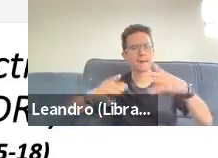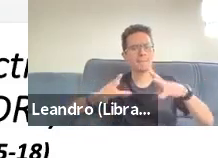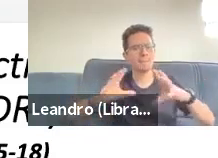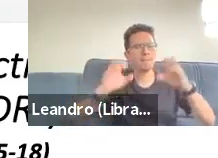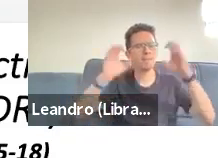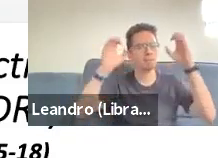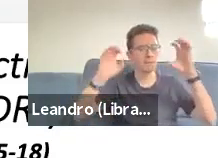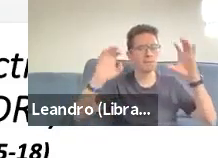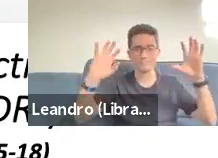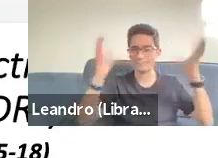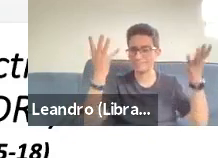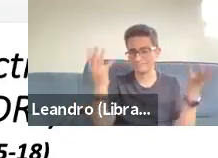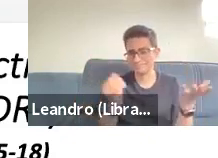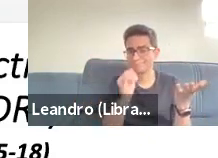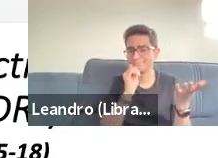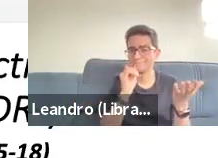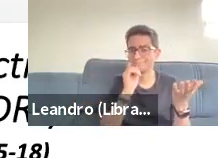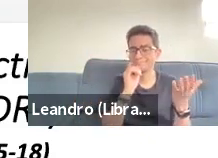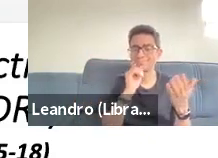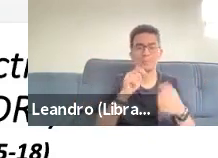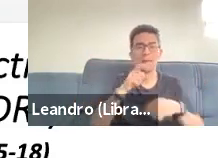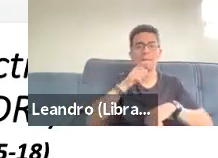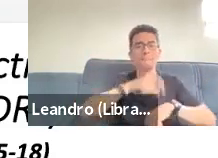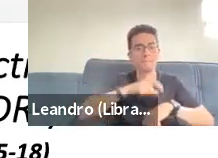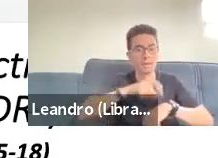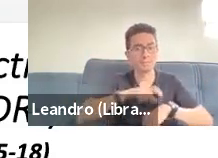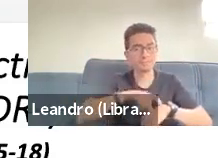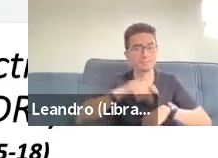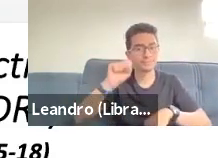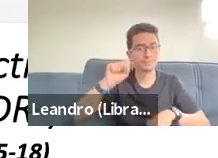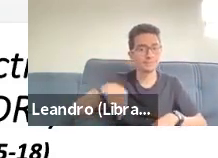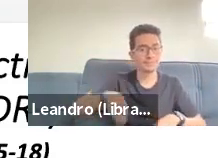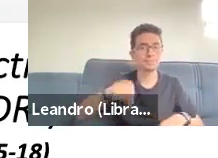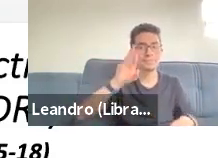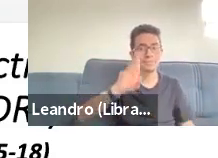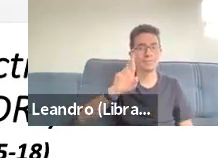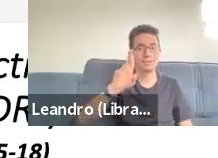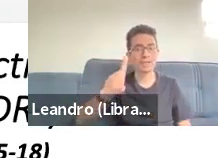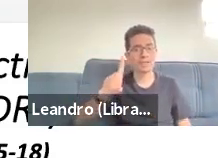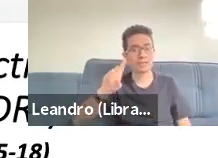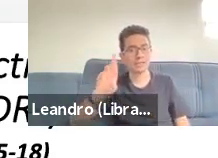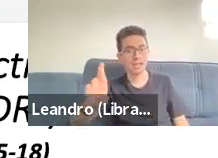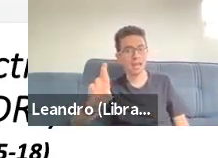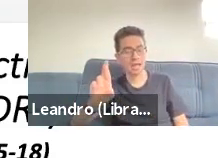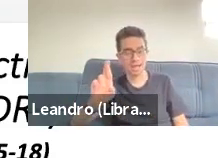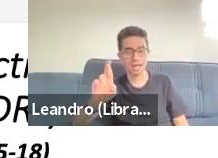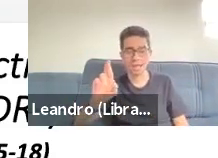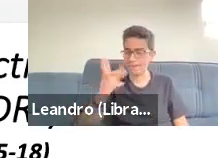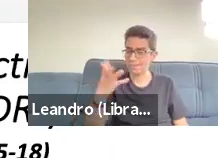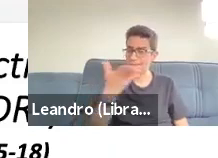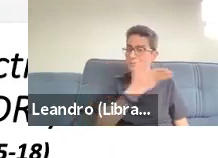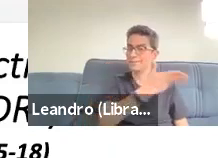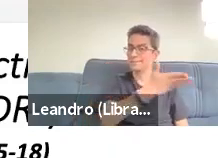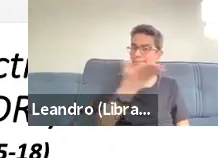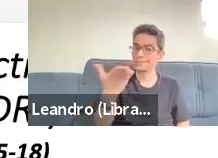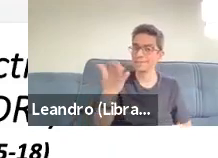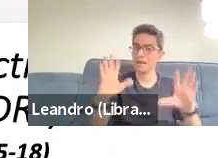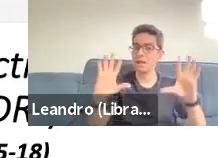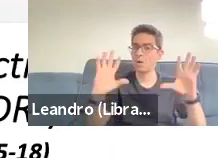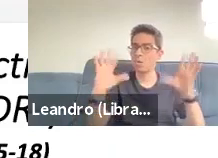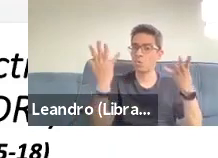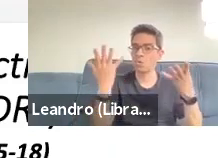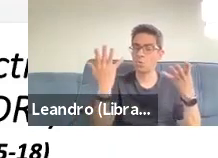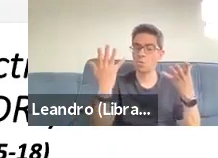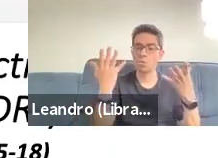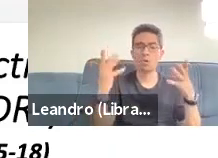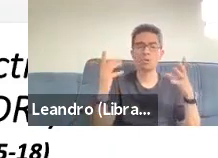defined for we operationalize that is these contiguous frames when the frame lasted for a while. Right. So in other